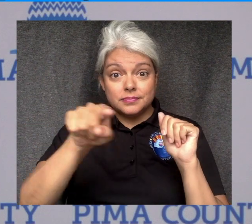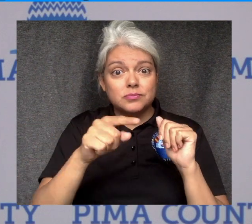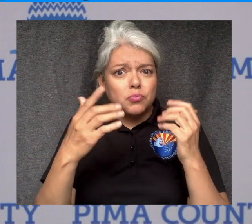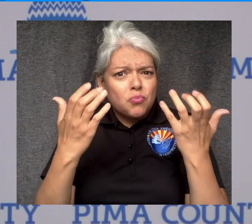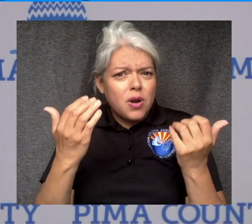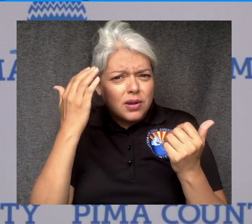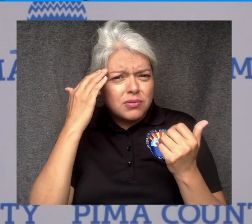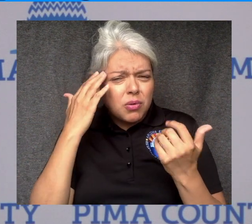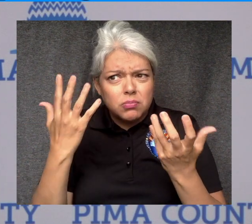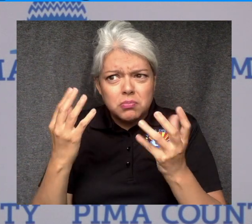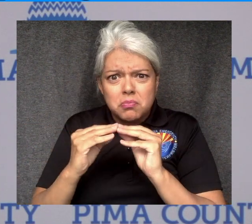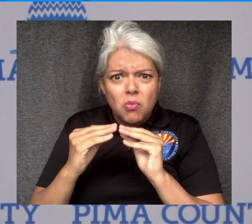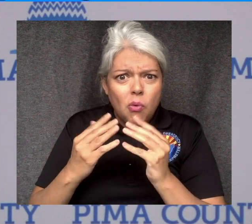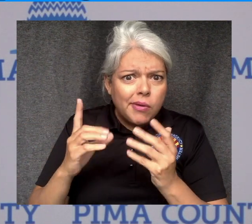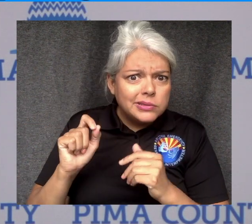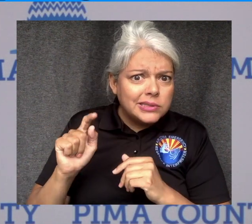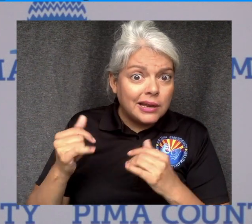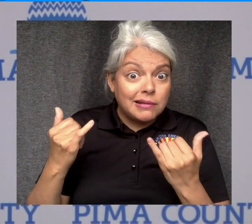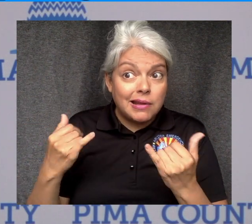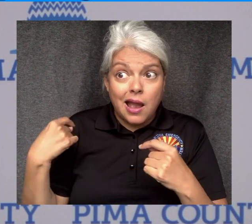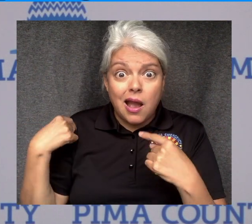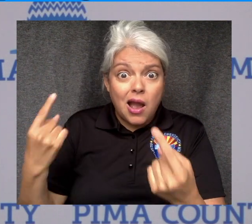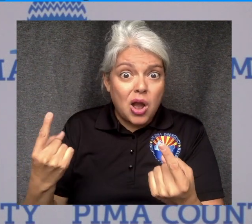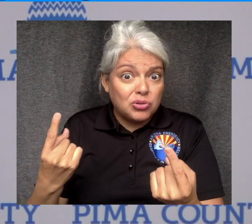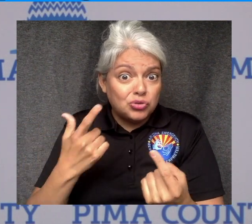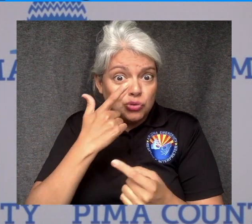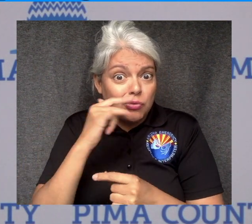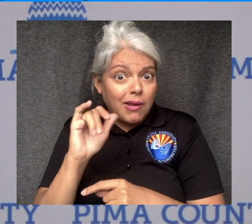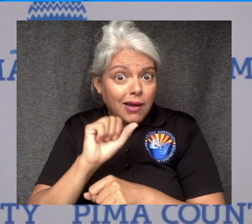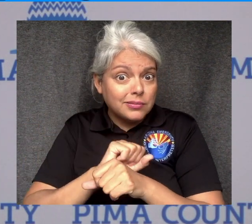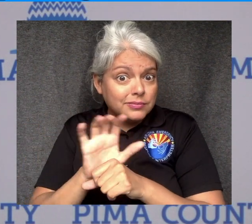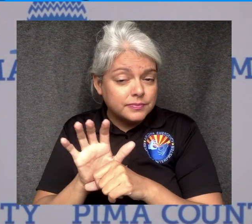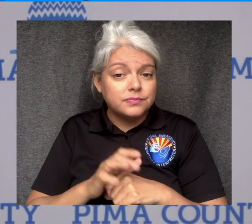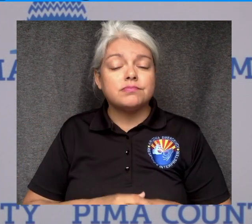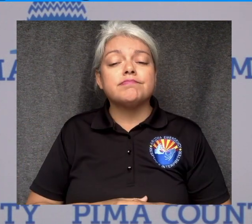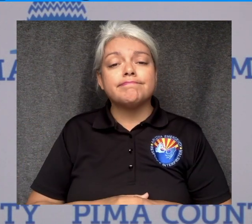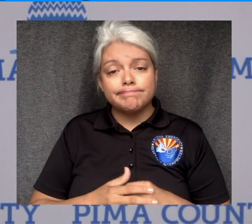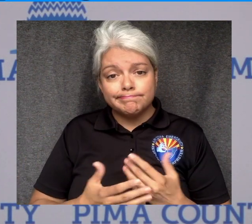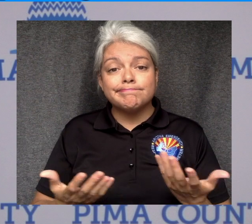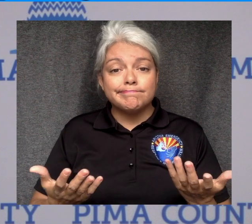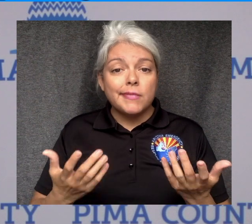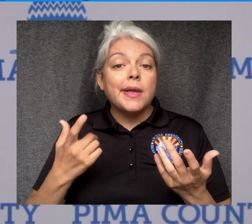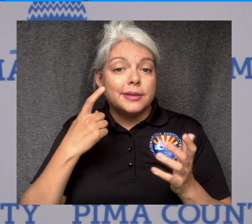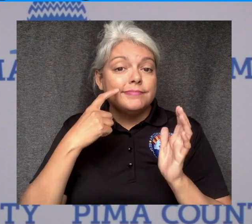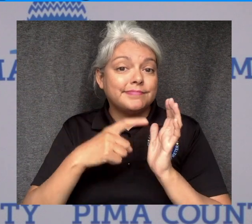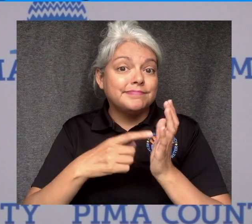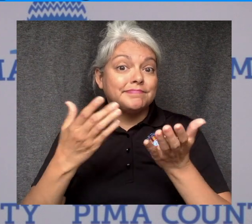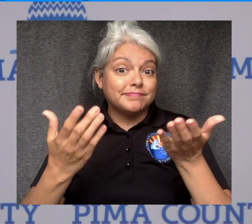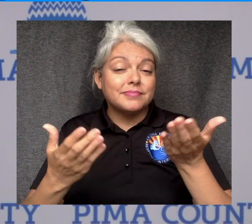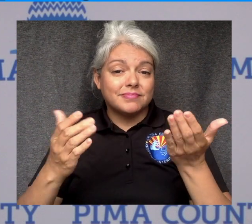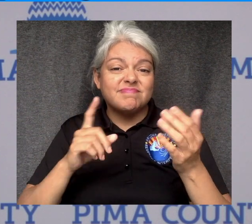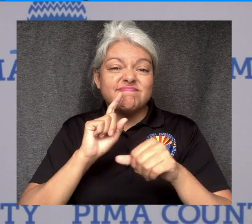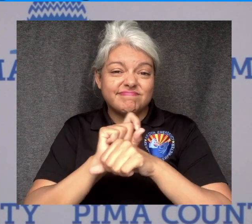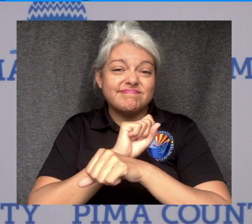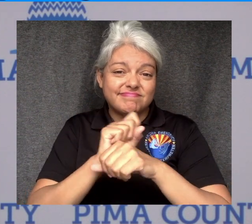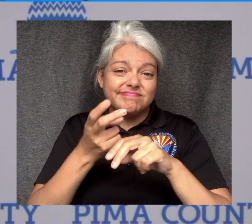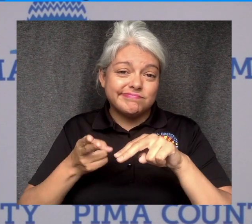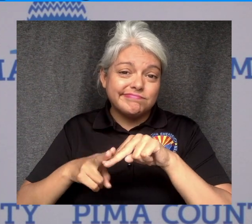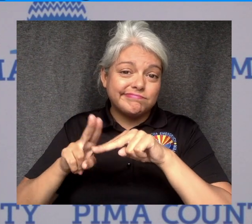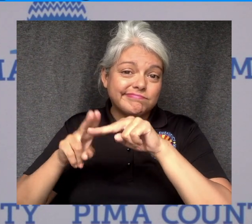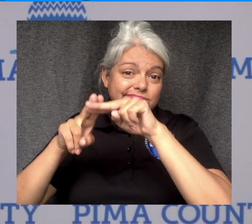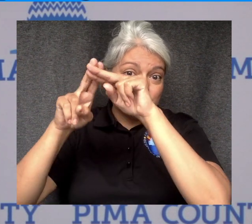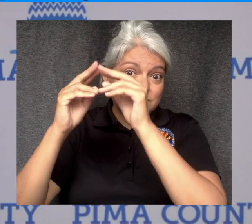would like to know what the data is showing. As you may be aware, we do seem to be seeing an increase in the number of cases.